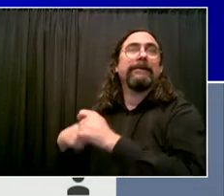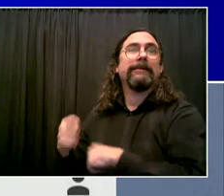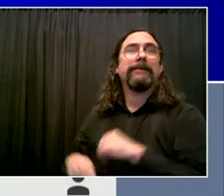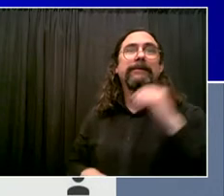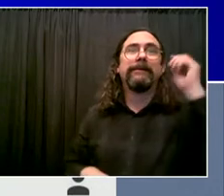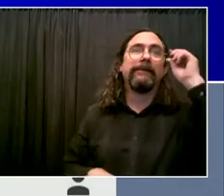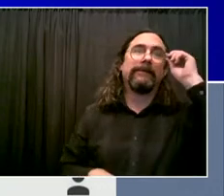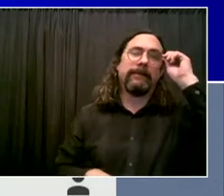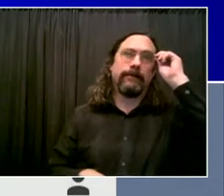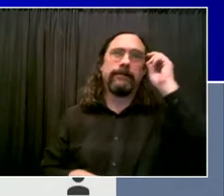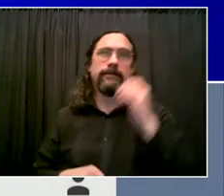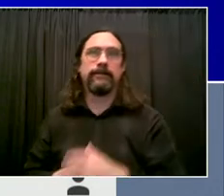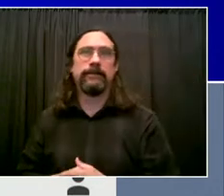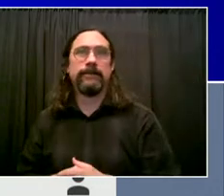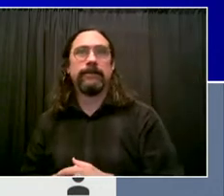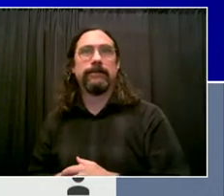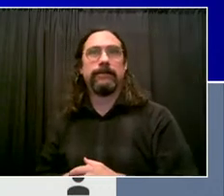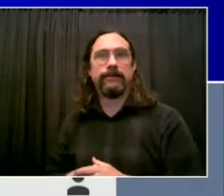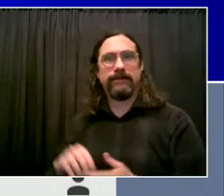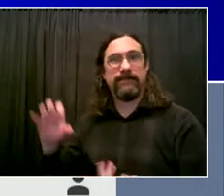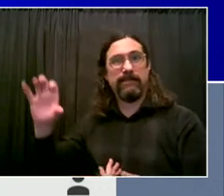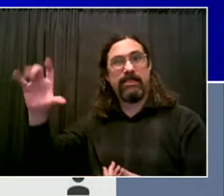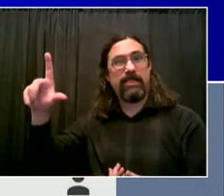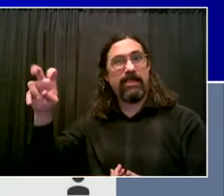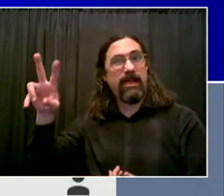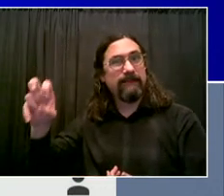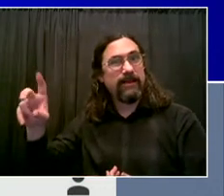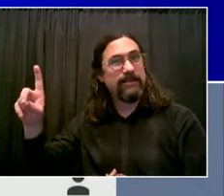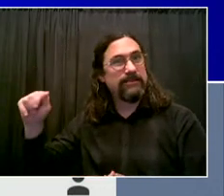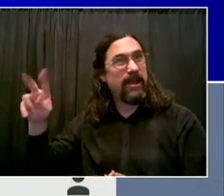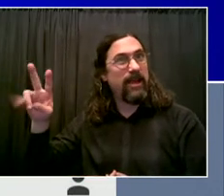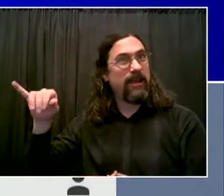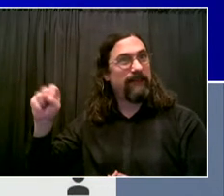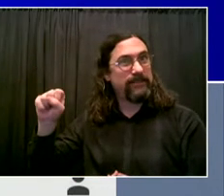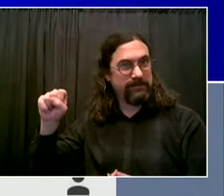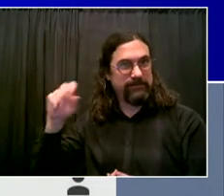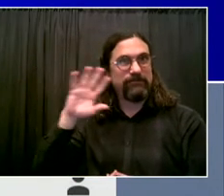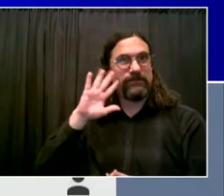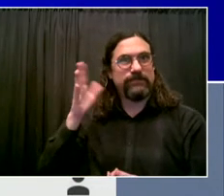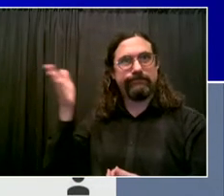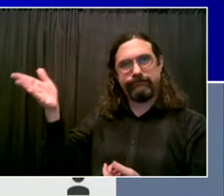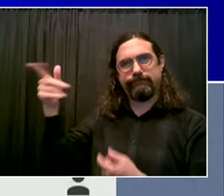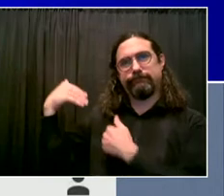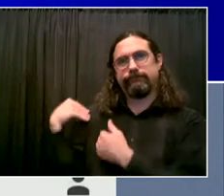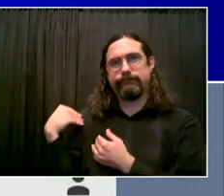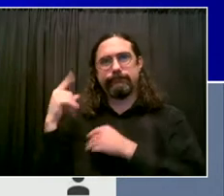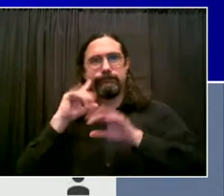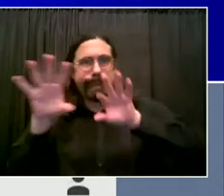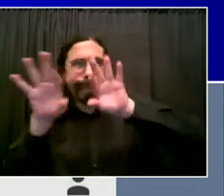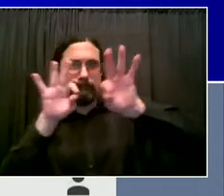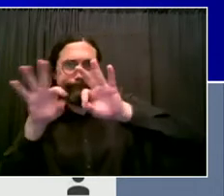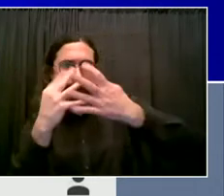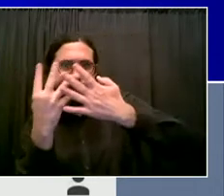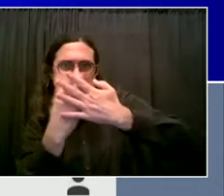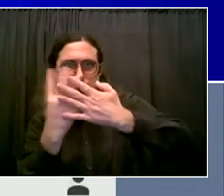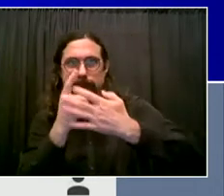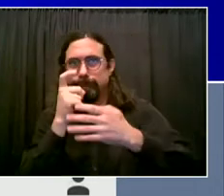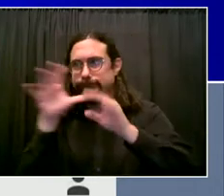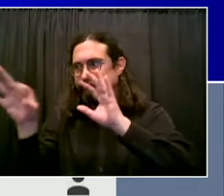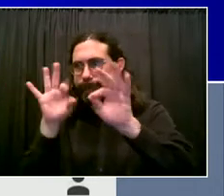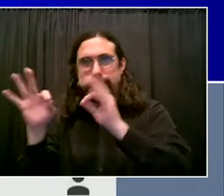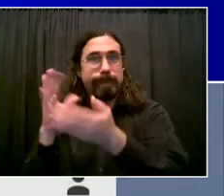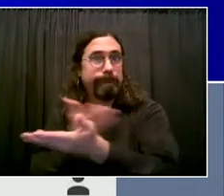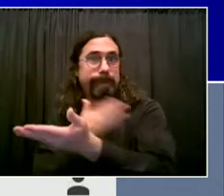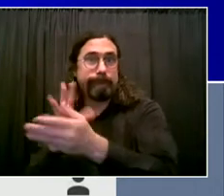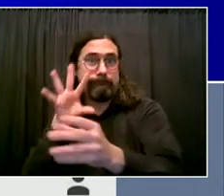extraordinary all-star lineup you can put together, heavy on New York artists. He said, I'm on it. I'm going to make it happen. So